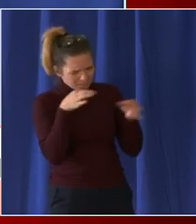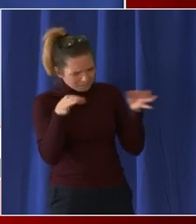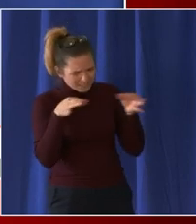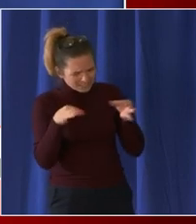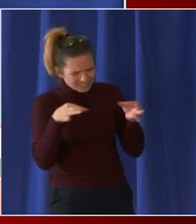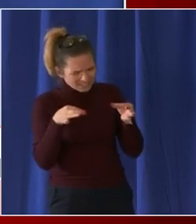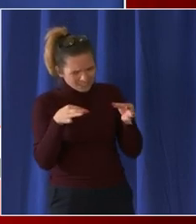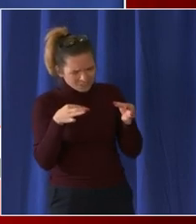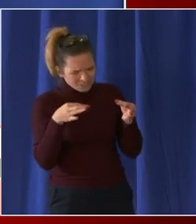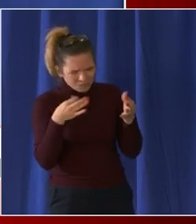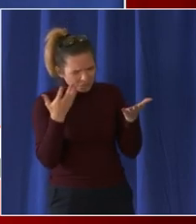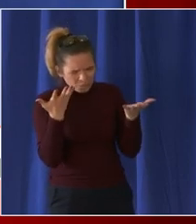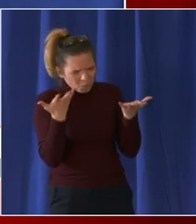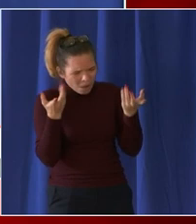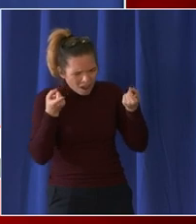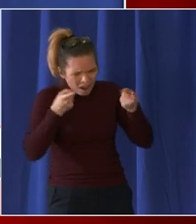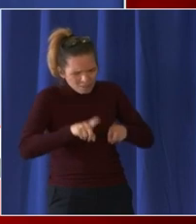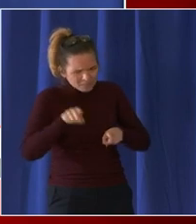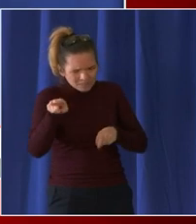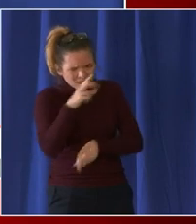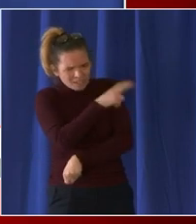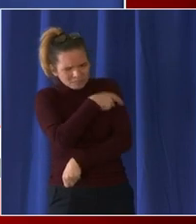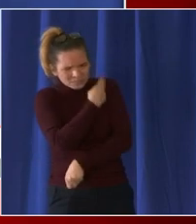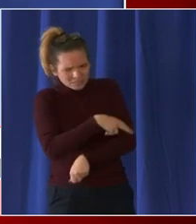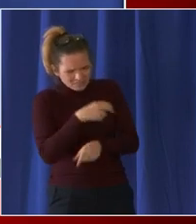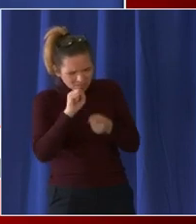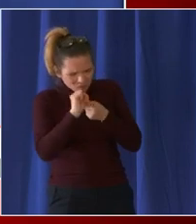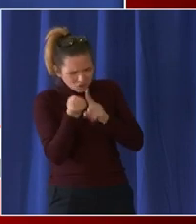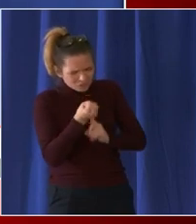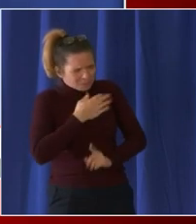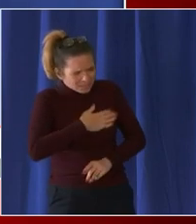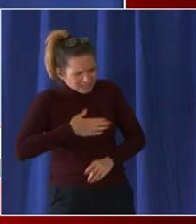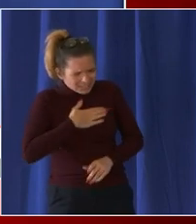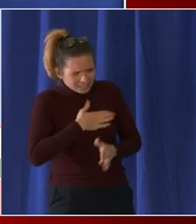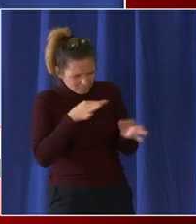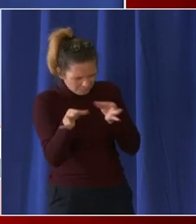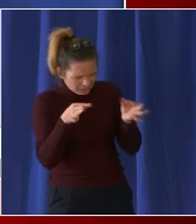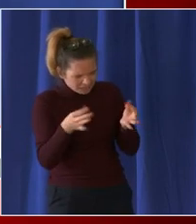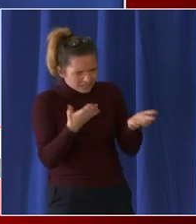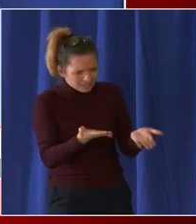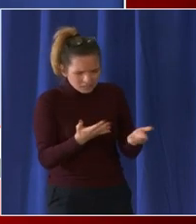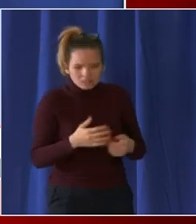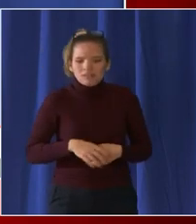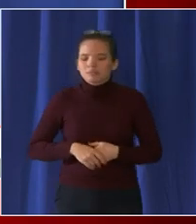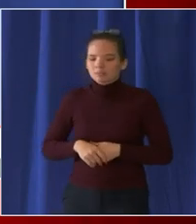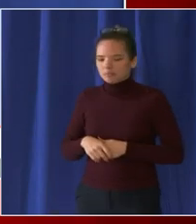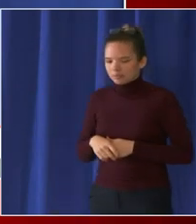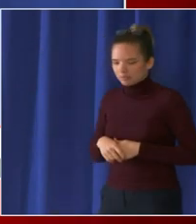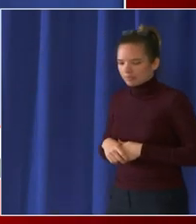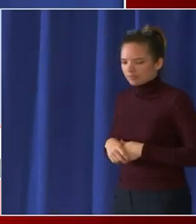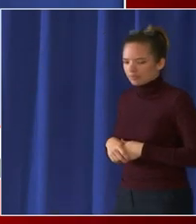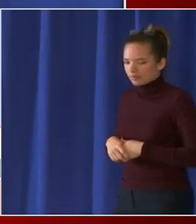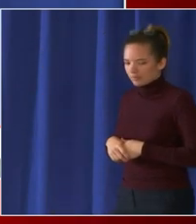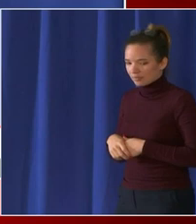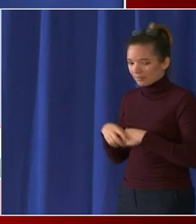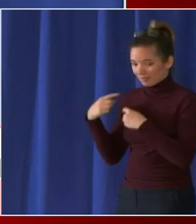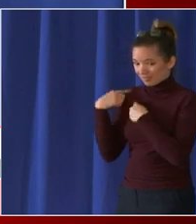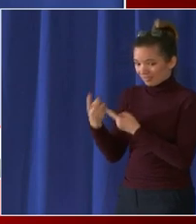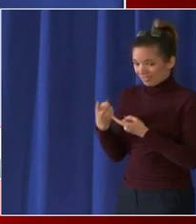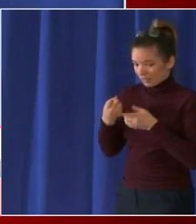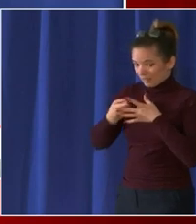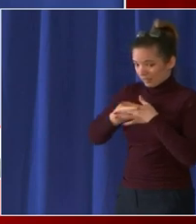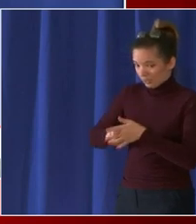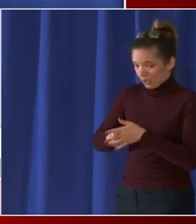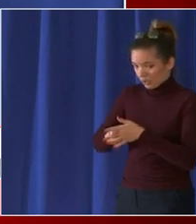i have a follow-up to that if i could sure yeah so our hospitals have been great partners with us since the beginning uh where our hospital capacity